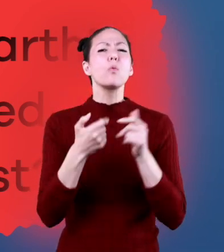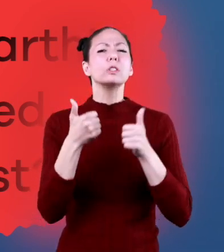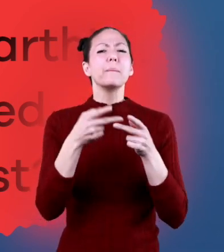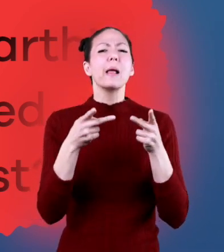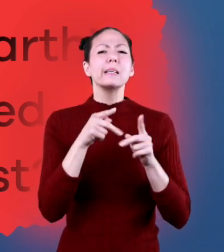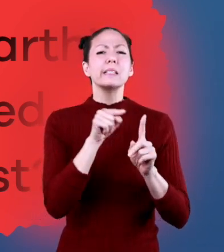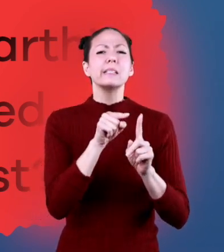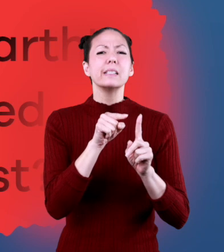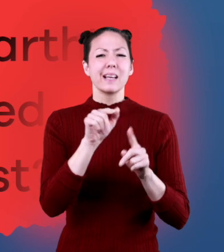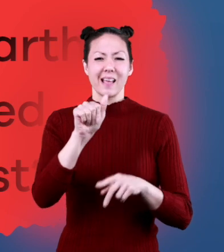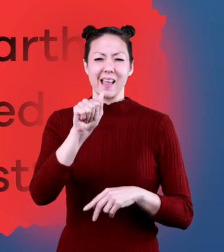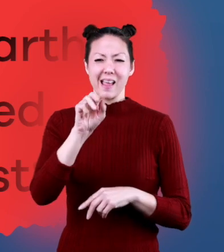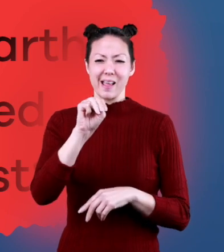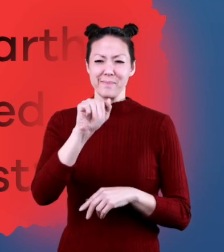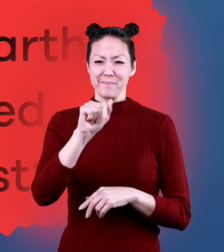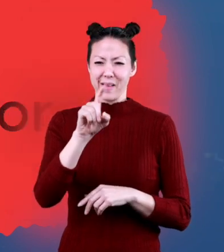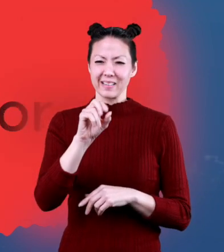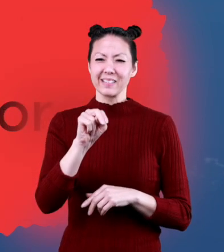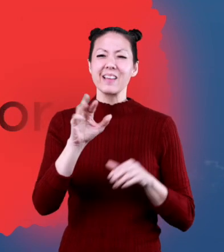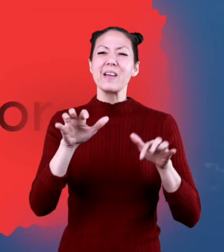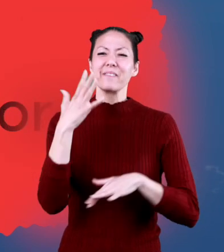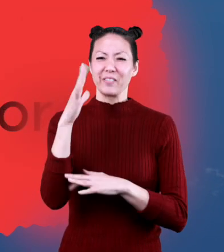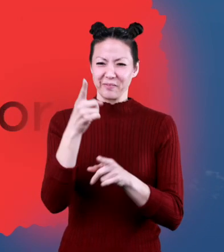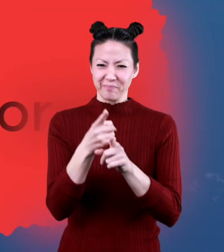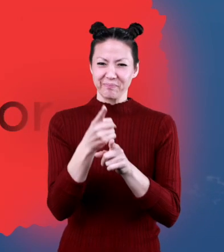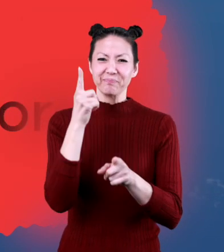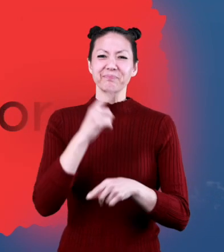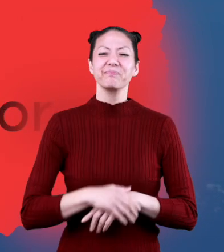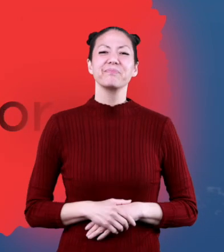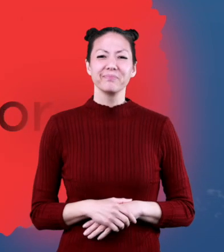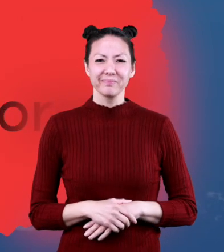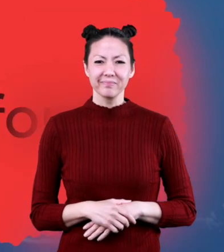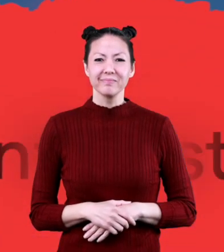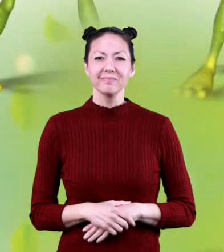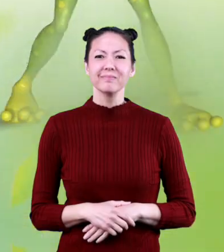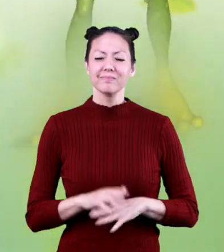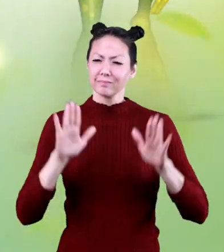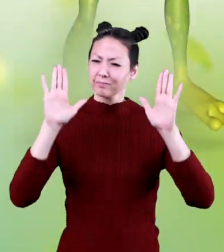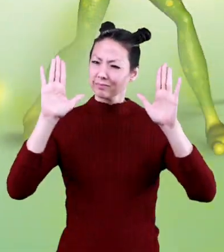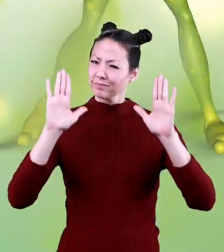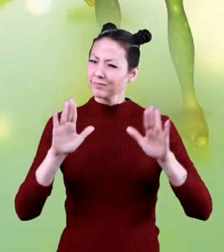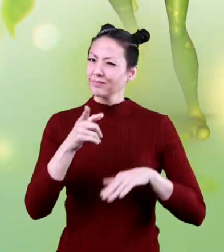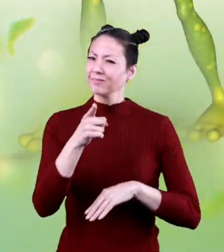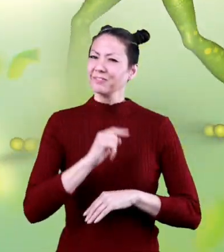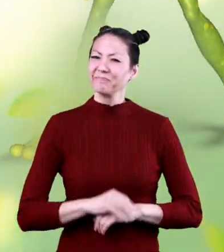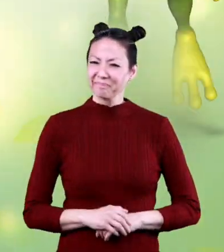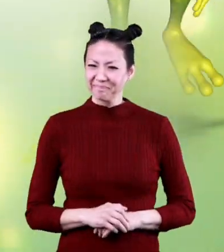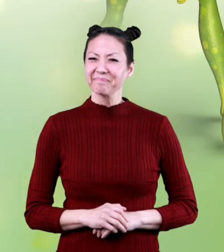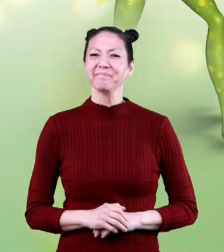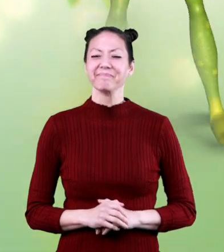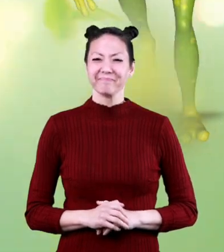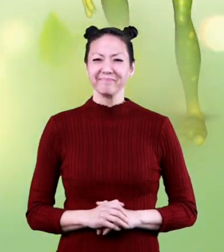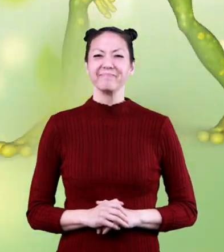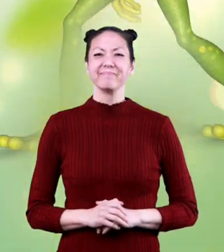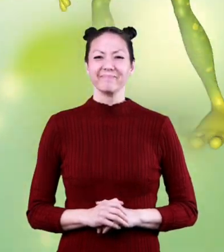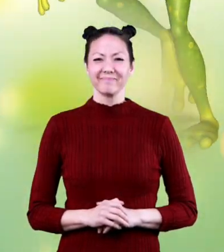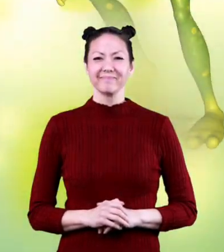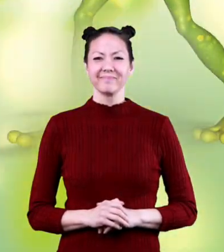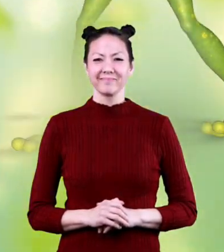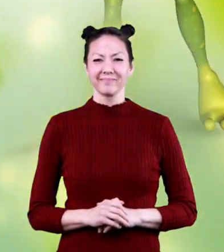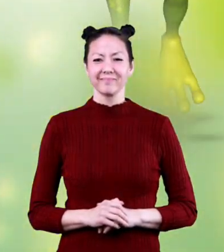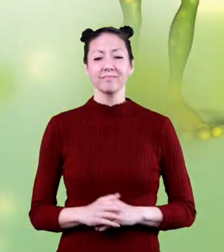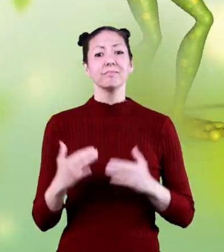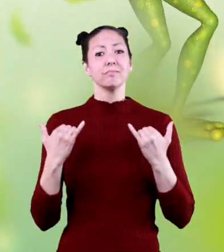rainforest? The Amazon rainforest Radical job, rainforest